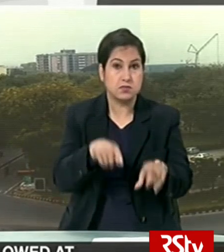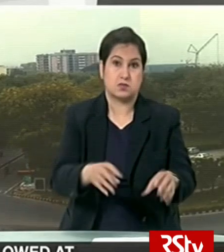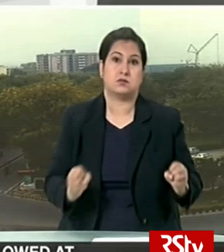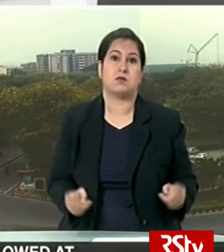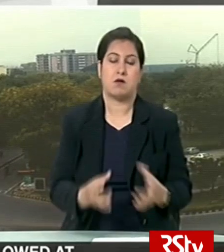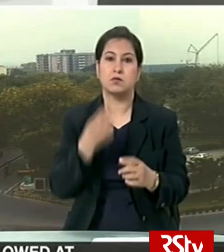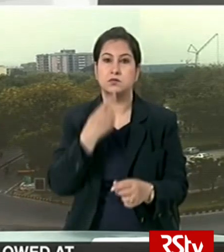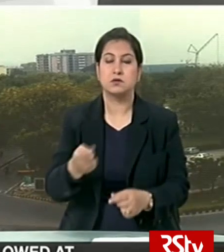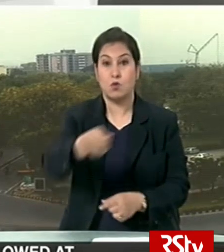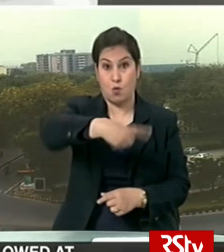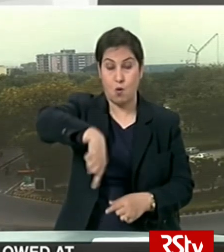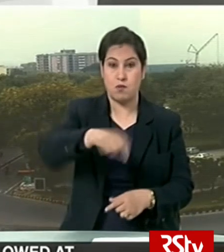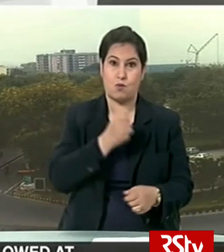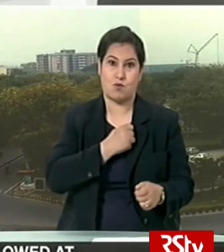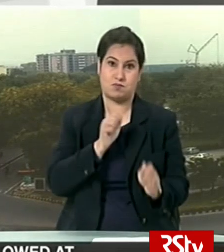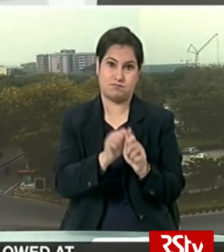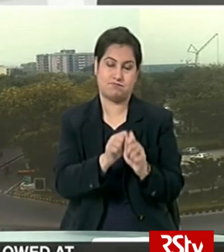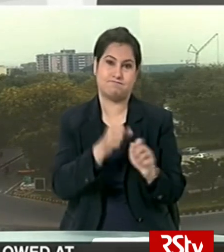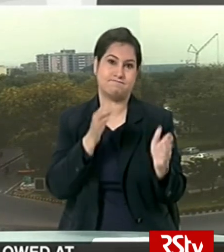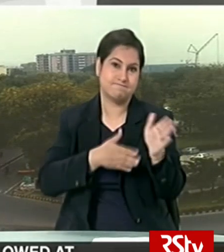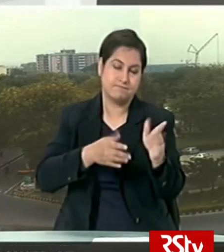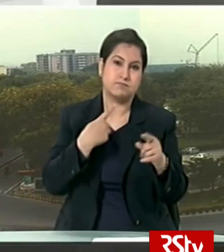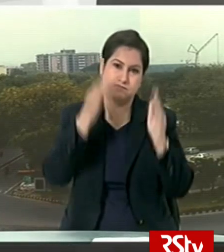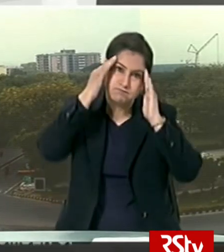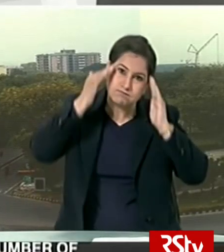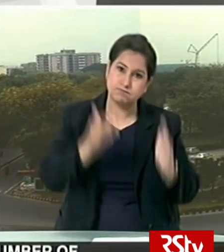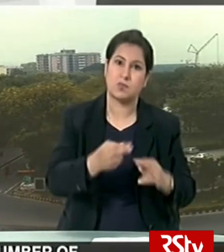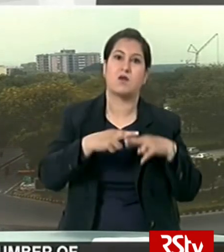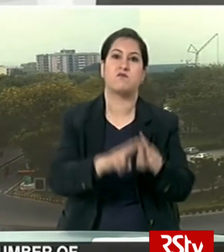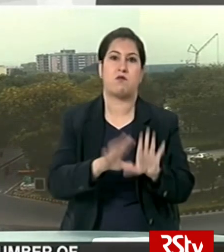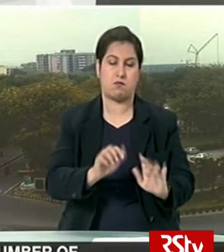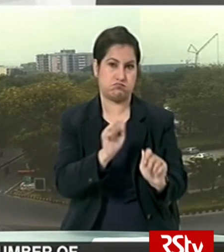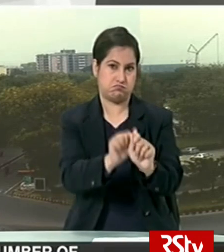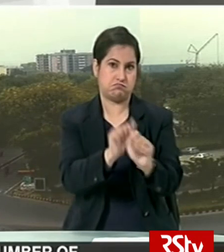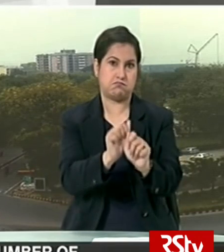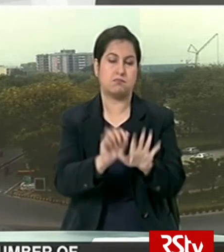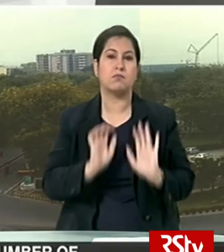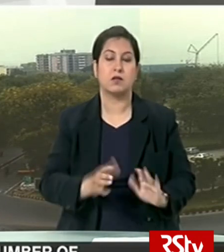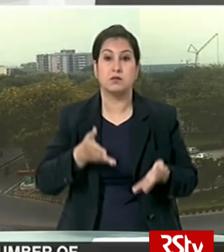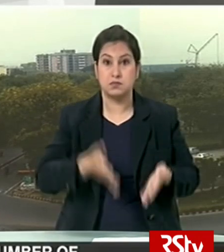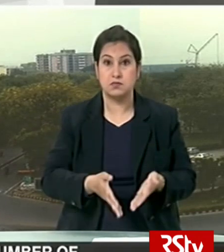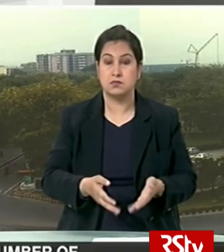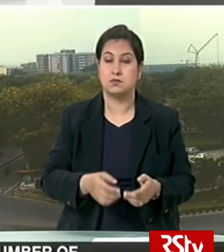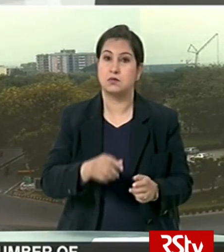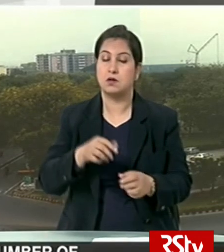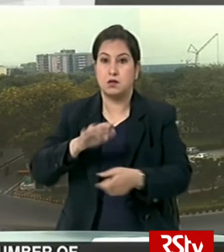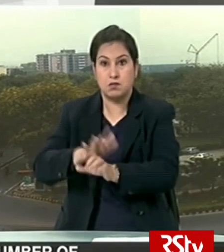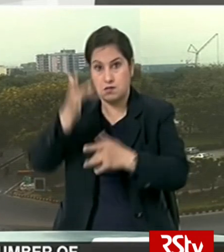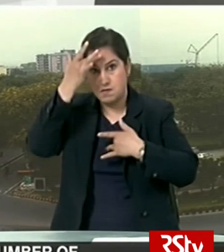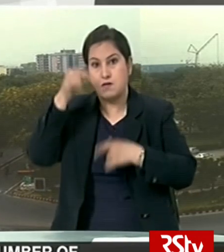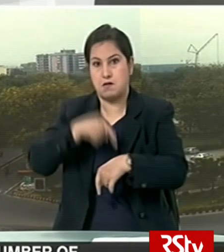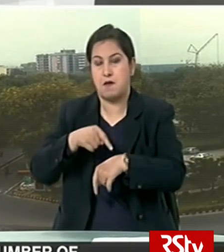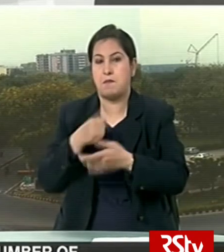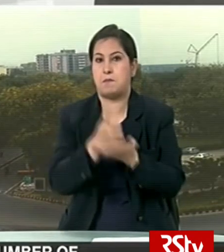He also praised railway employees for working with full devotion in the service of citizens during the